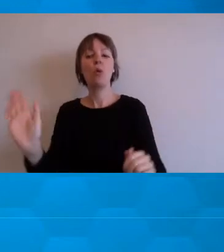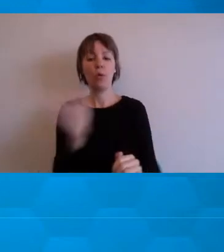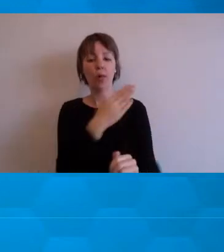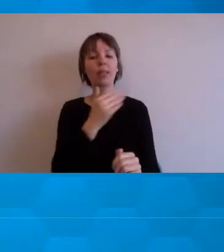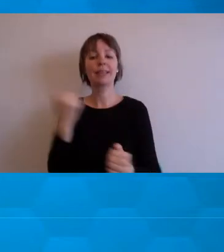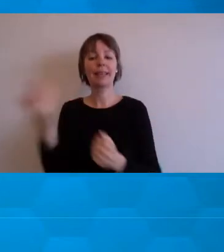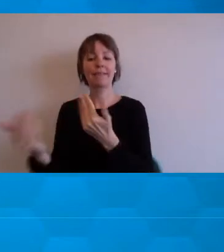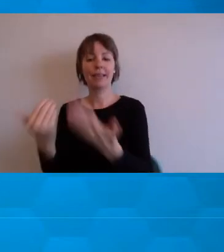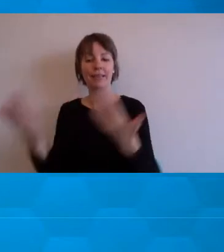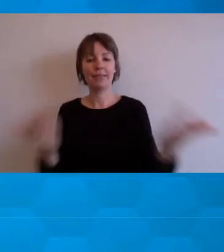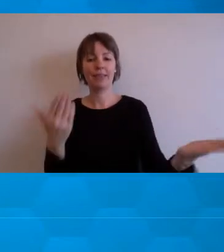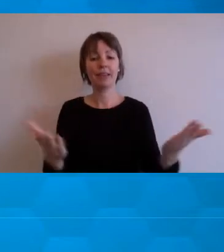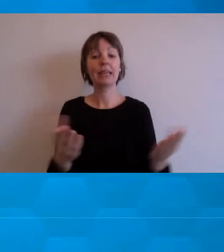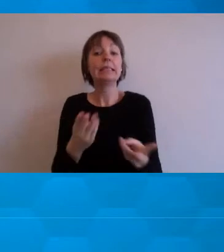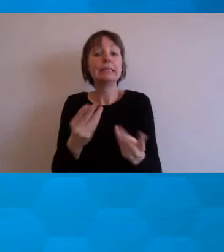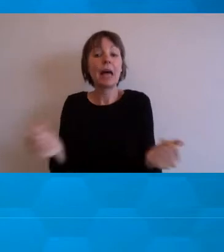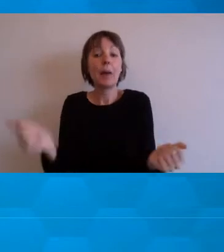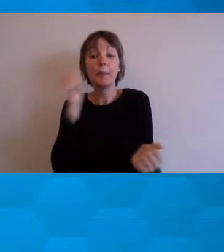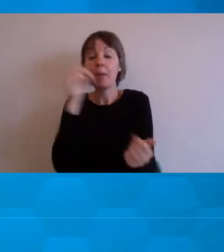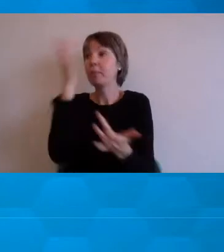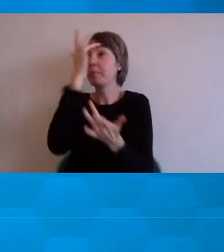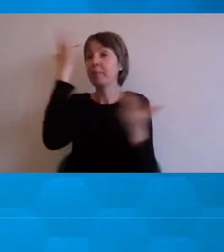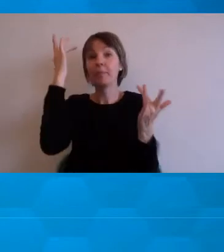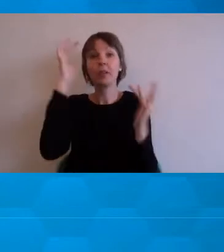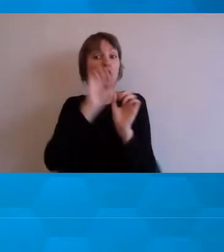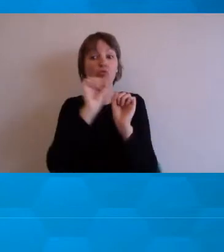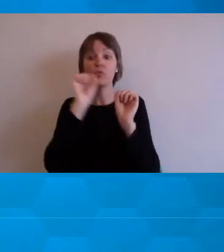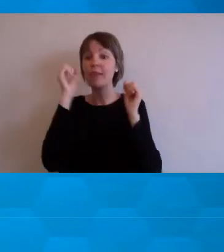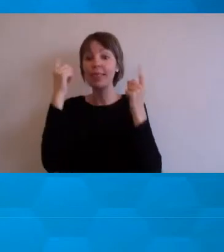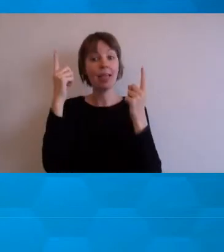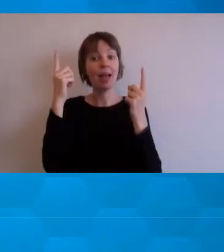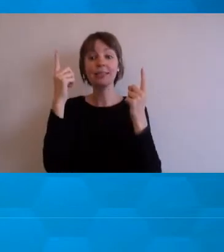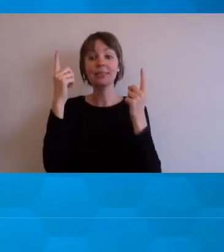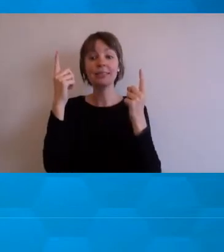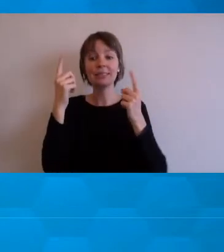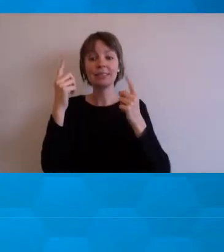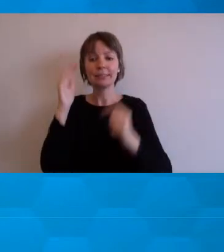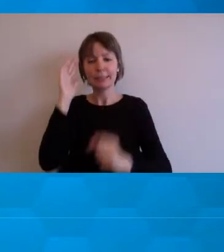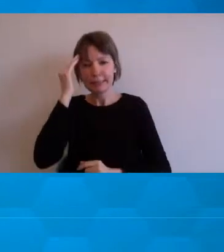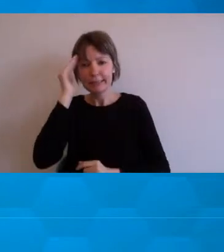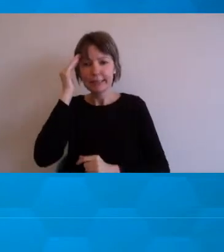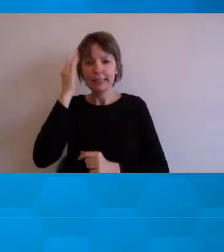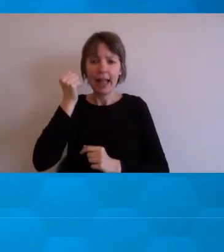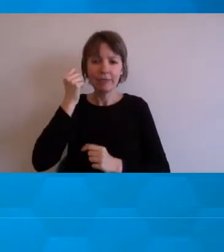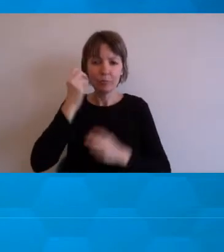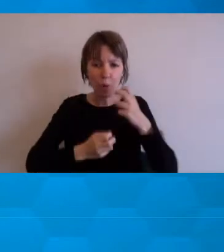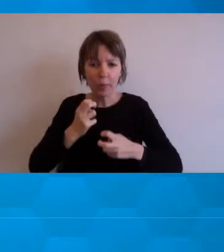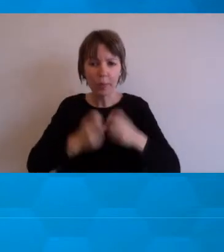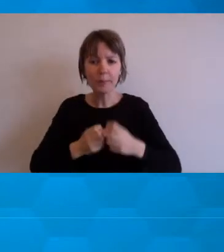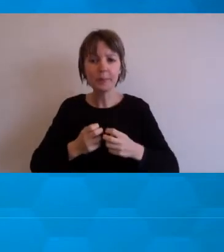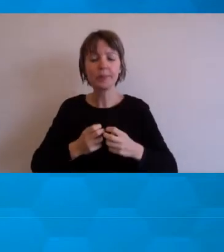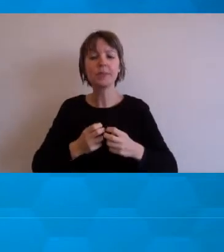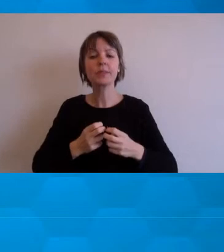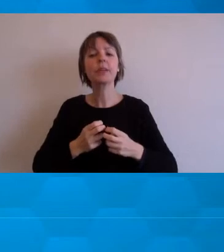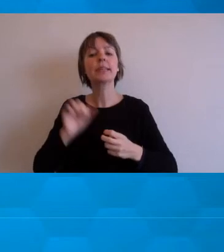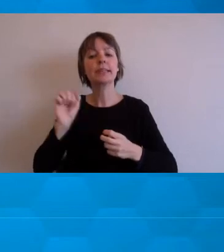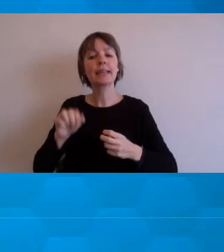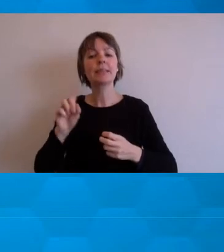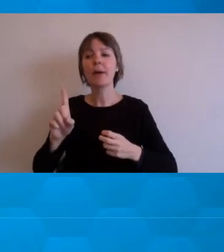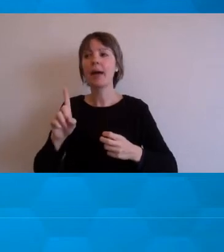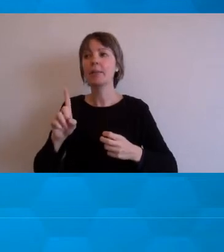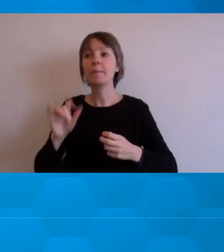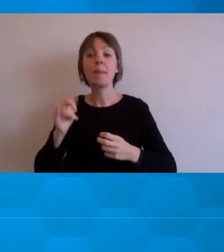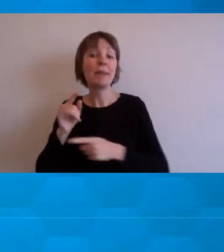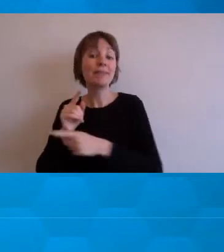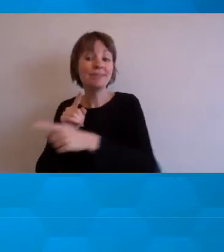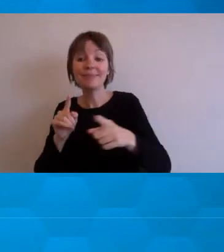don't know they have anything happening and they just find things hard work. Or they may not want to share it with you or